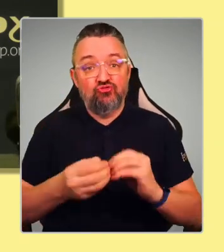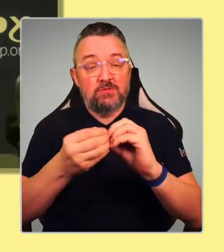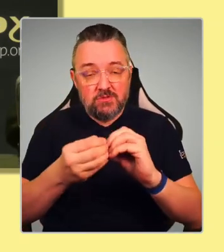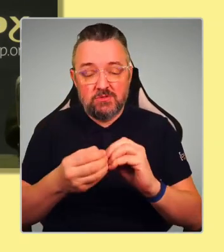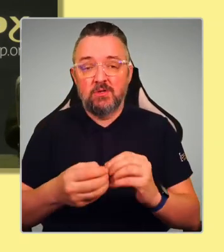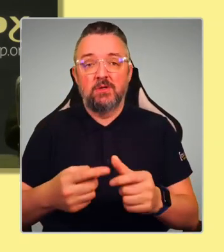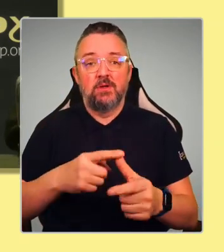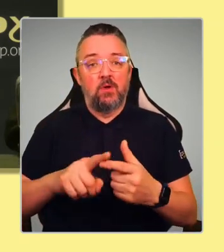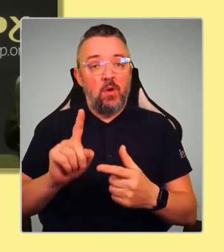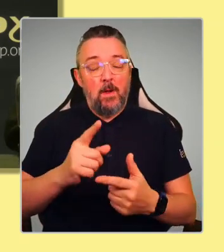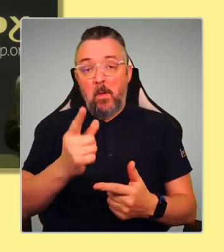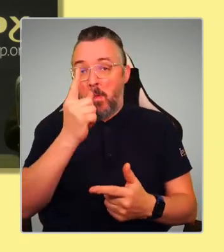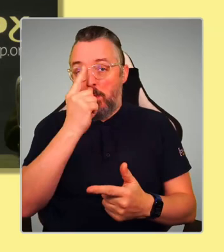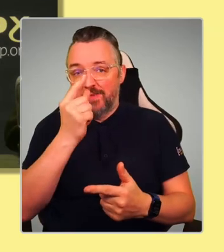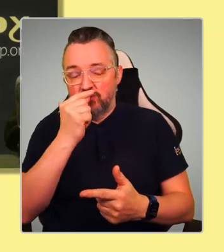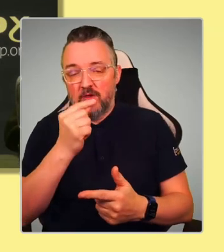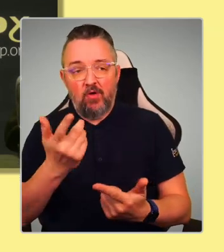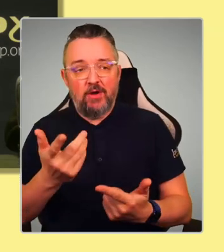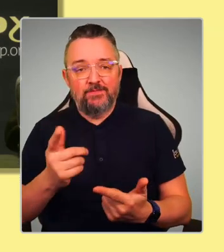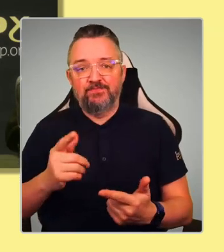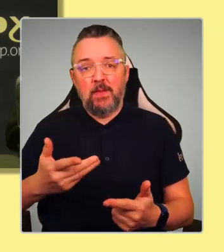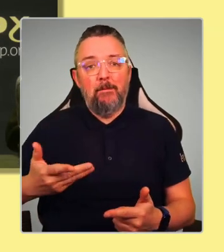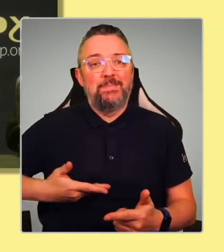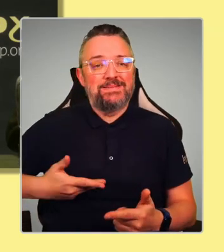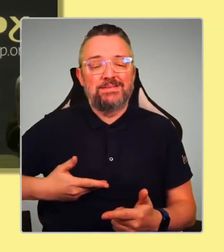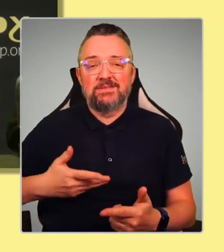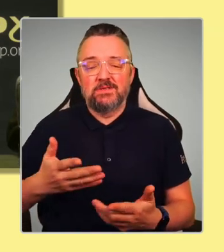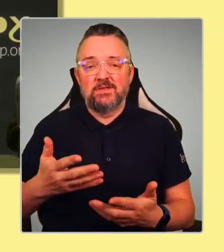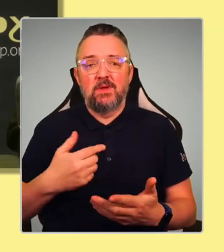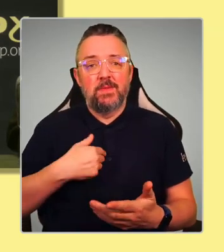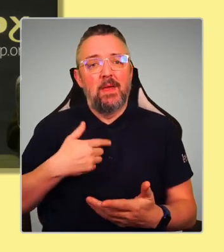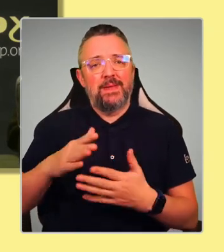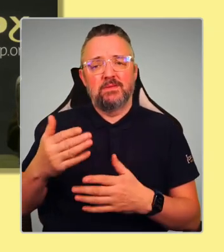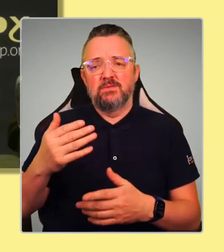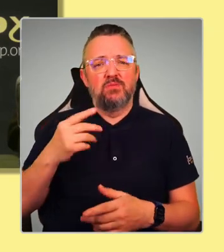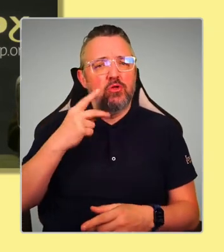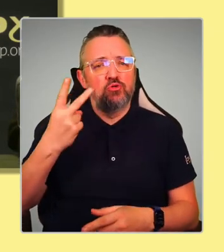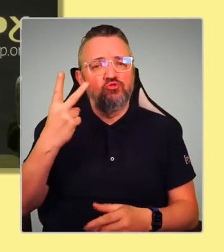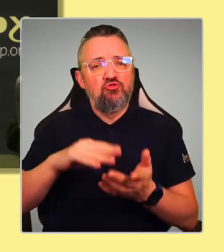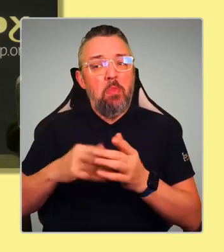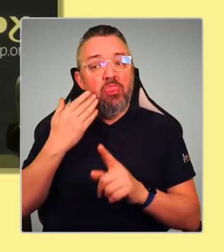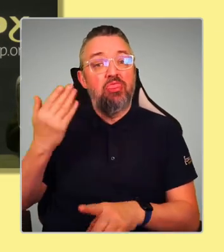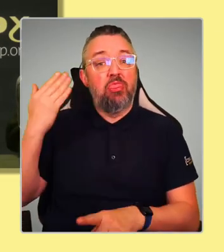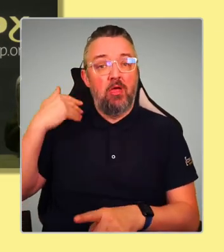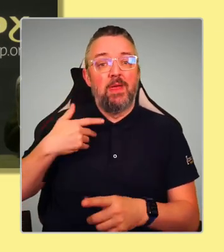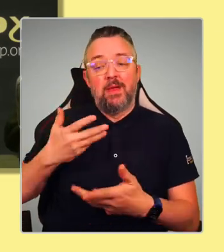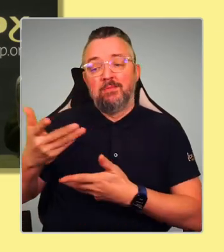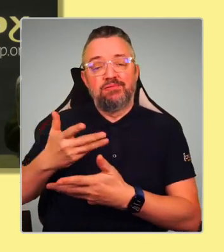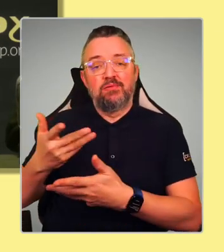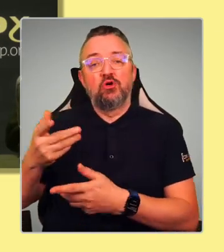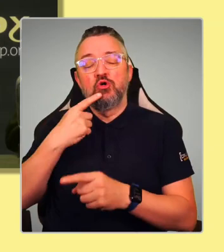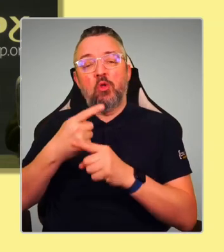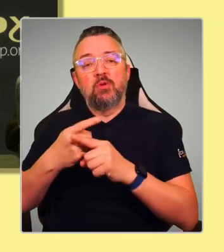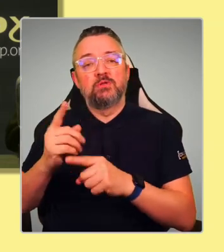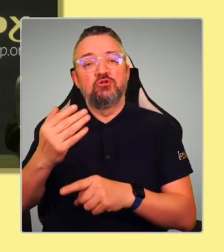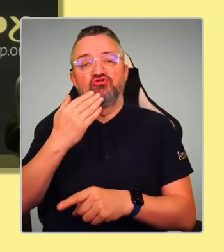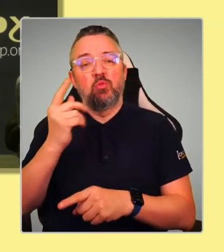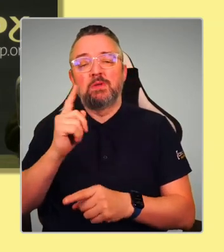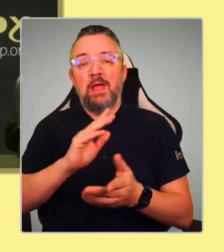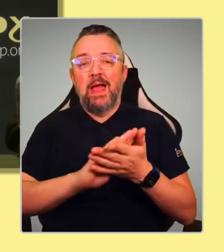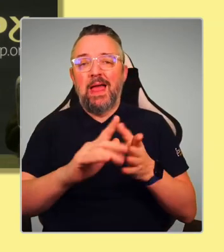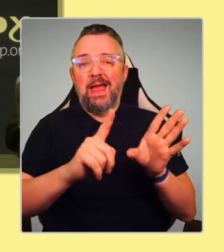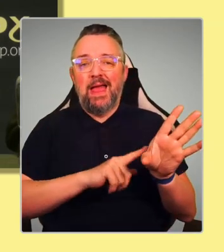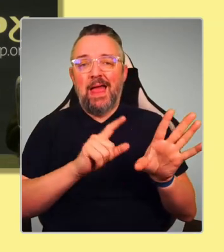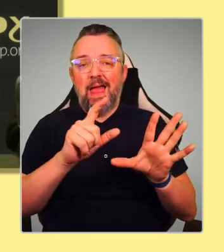for small businesses. I was speaking to a business a few months ago in the hydrogen, green hydrogen sector, and they